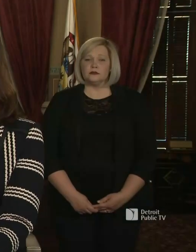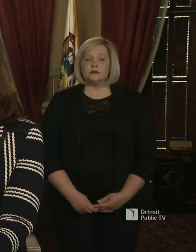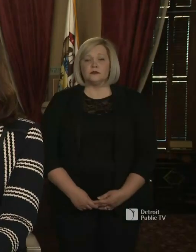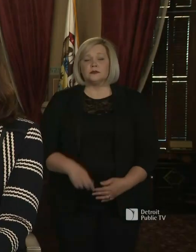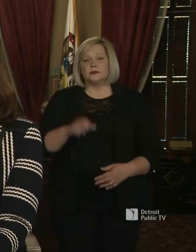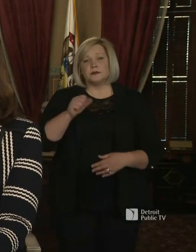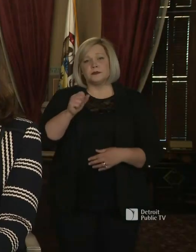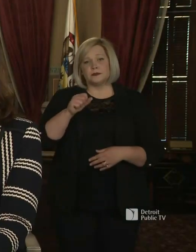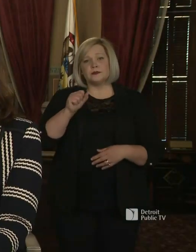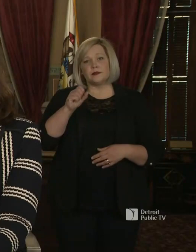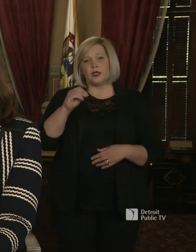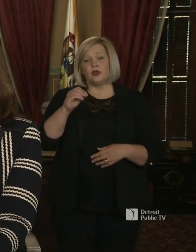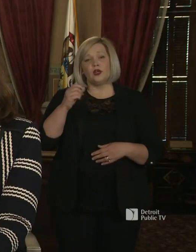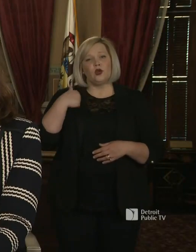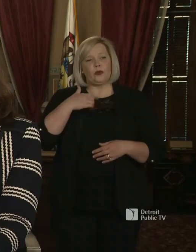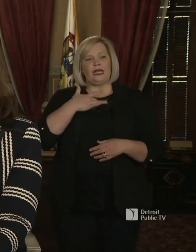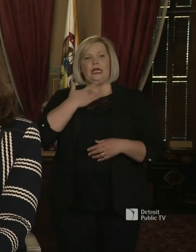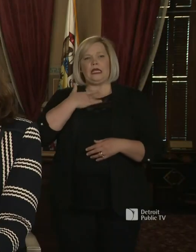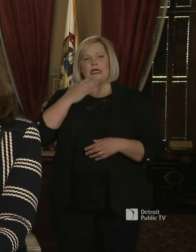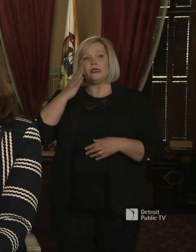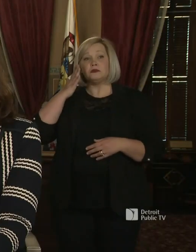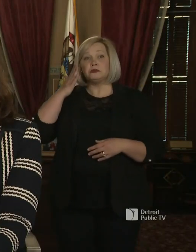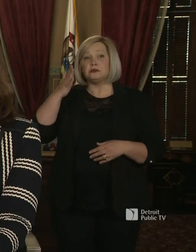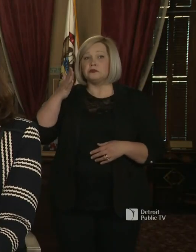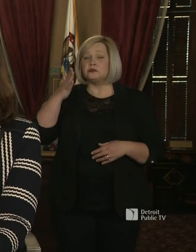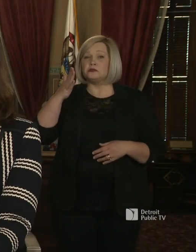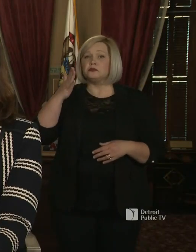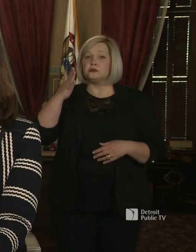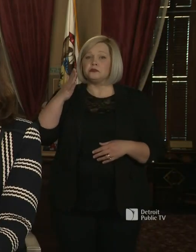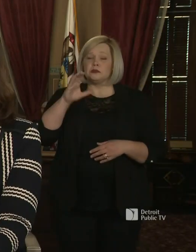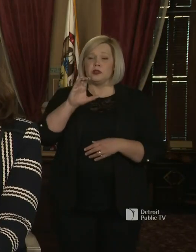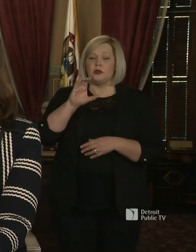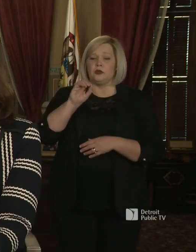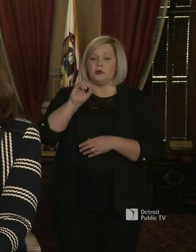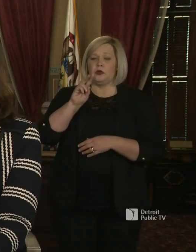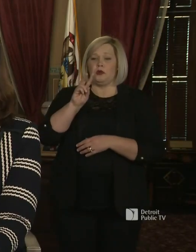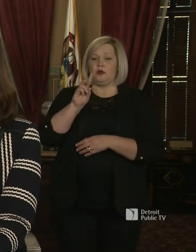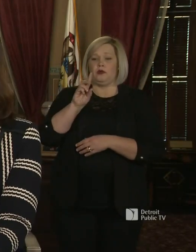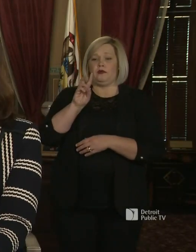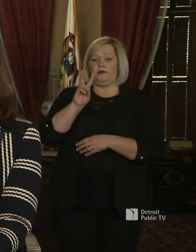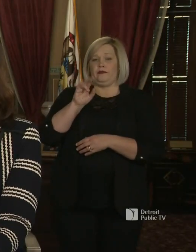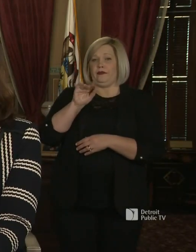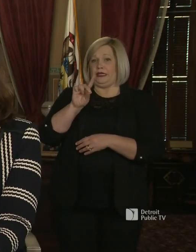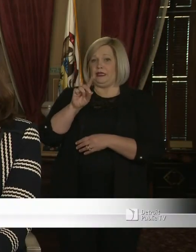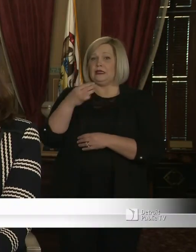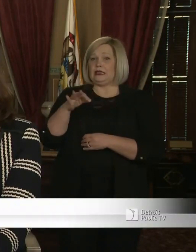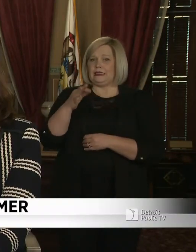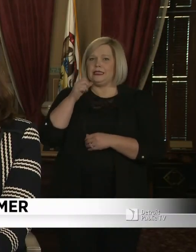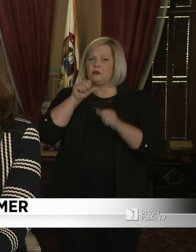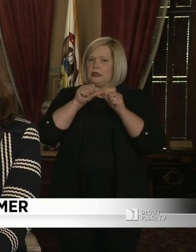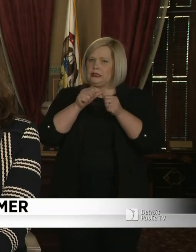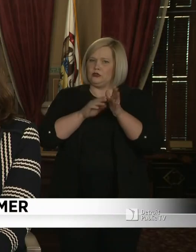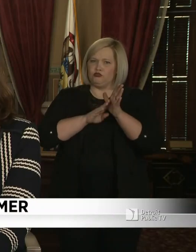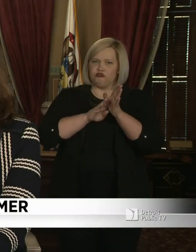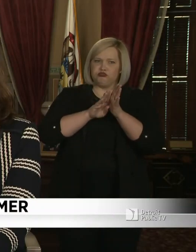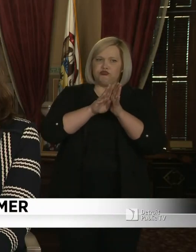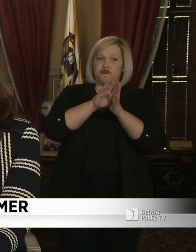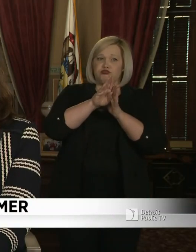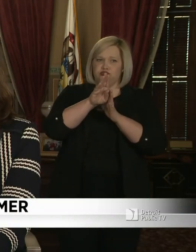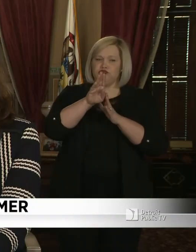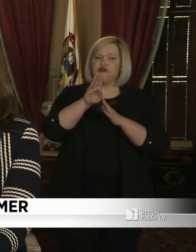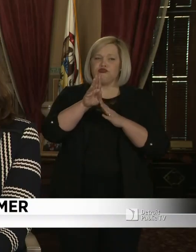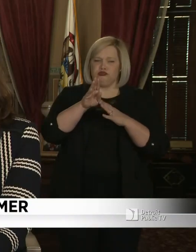Yes. So we anticipate this, COVID-19 will continue to grow the presence in Michigan and the need for